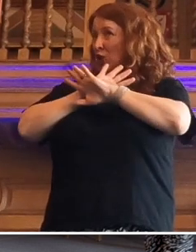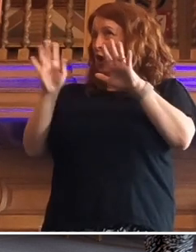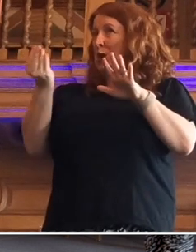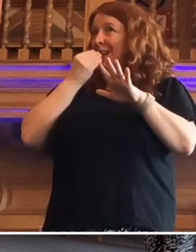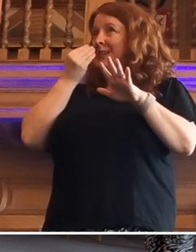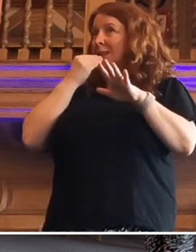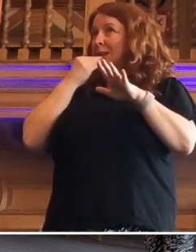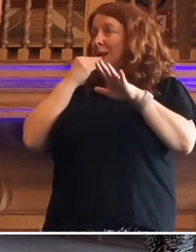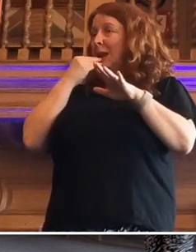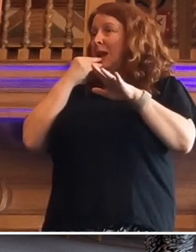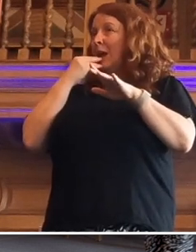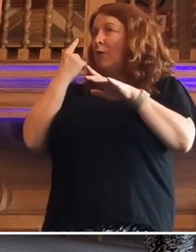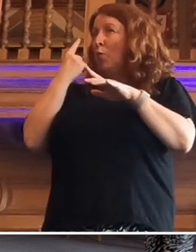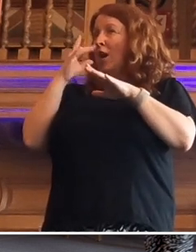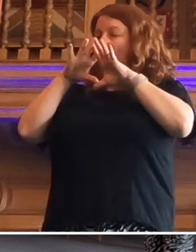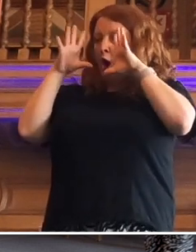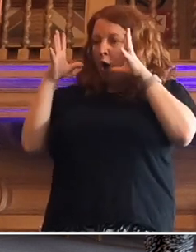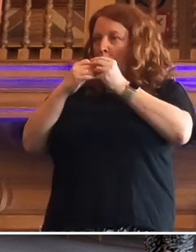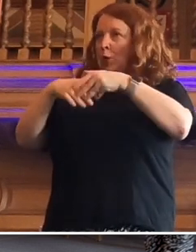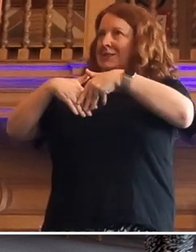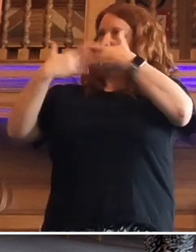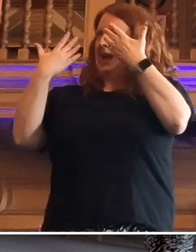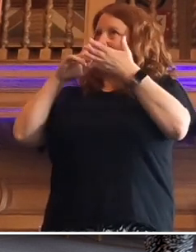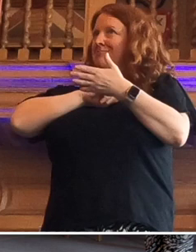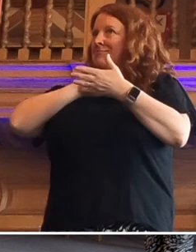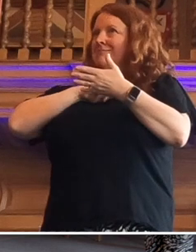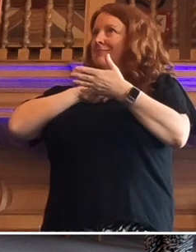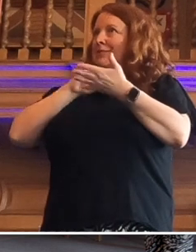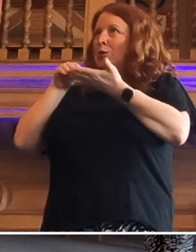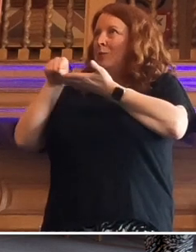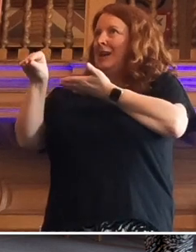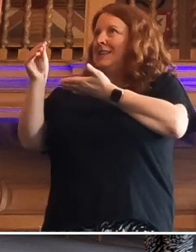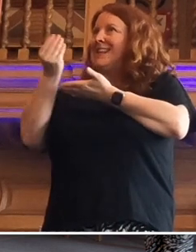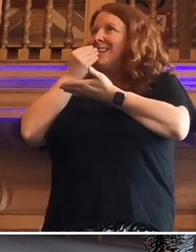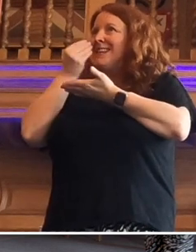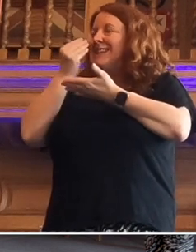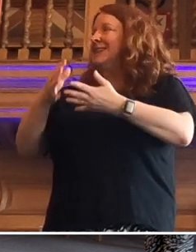eaten for a whole day because they couldn't afford to eat.